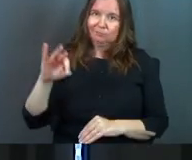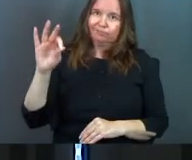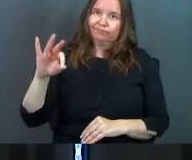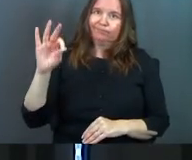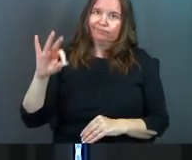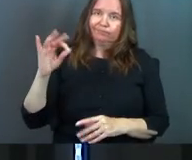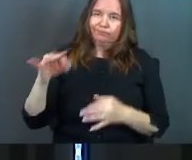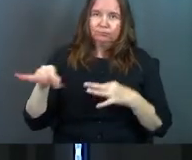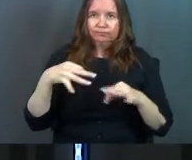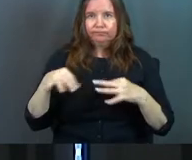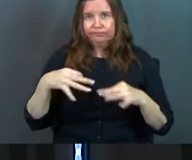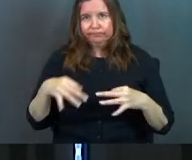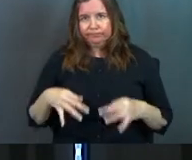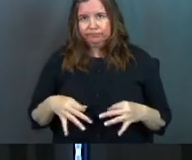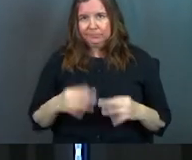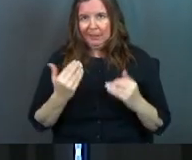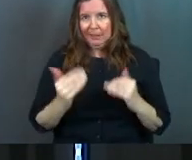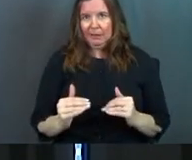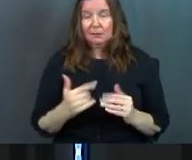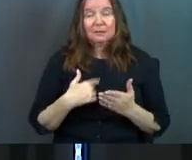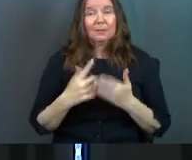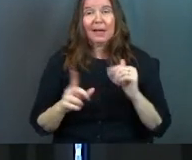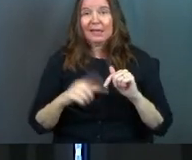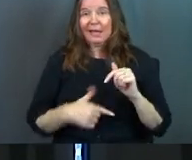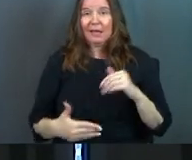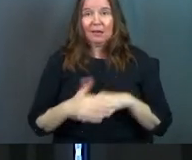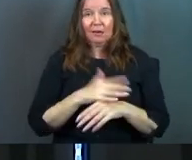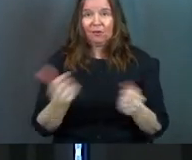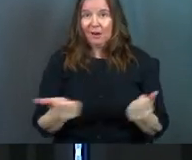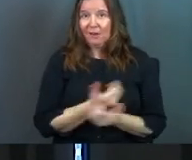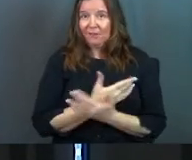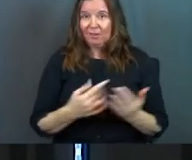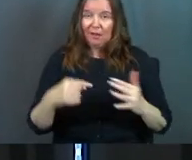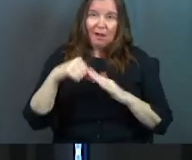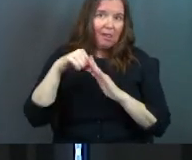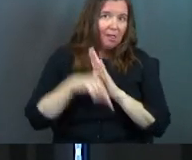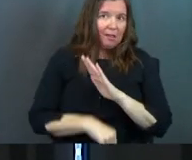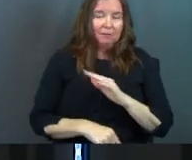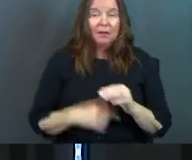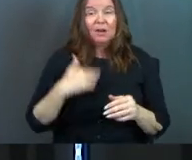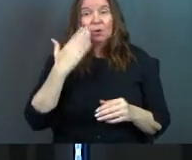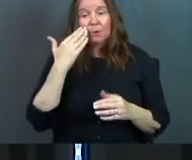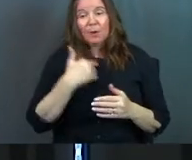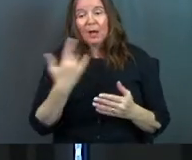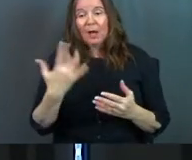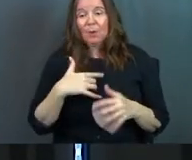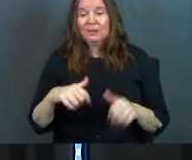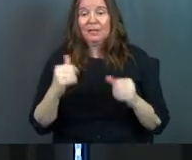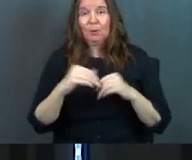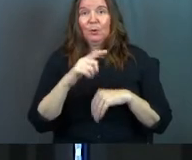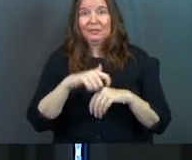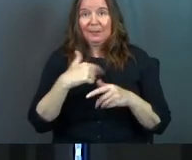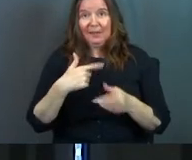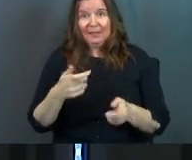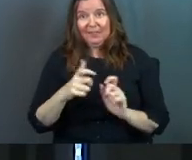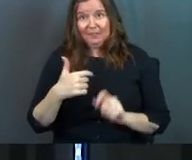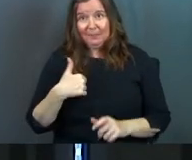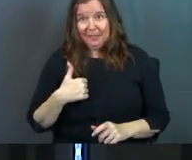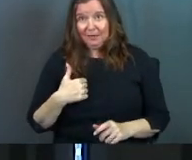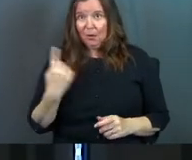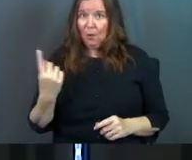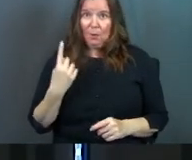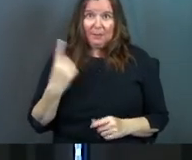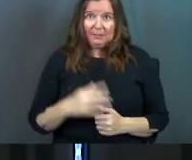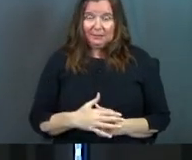to cover so much material. And sometimes I can't cover it all. And if you know me well, you know I always take more time than they've given me.